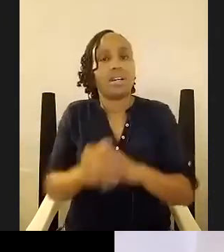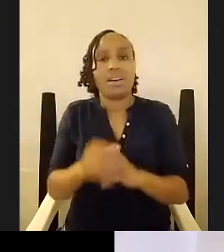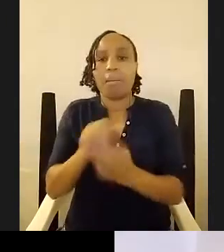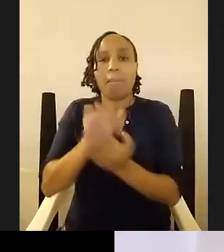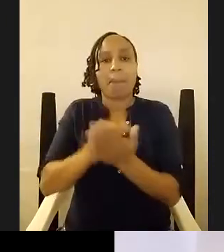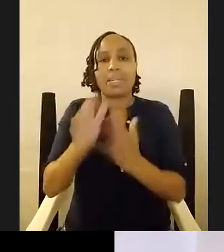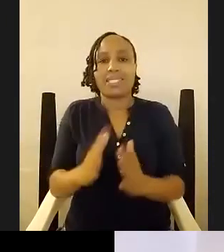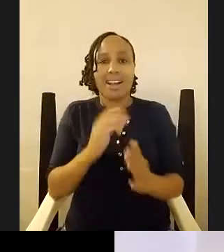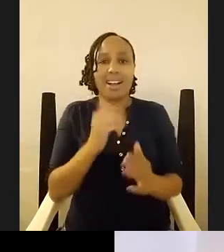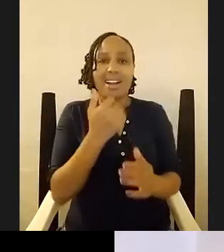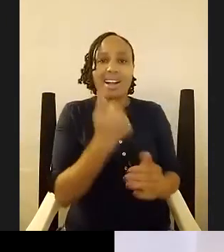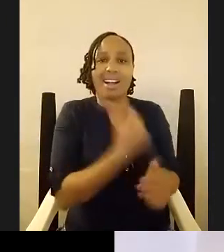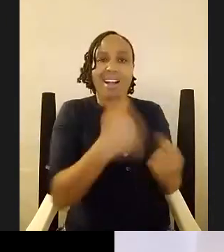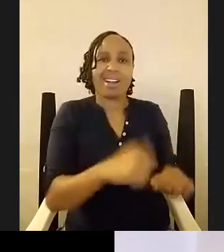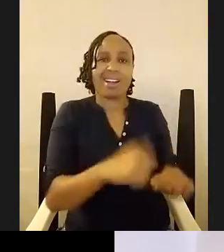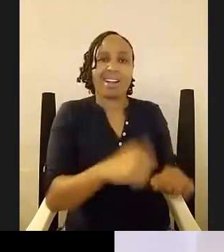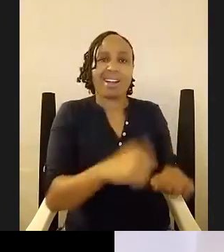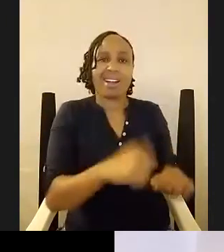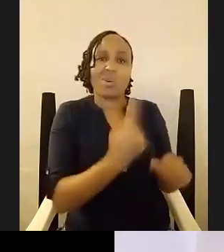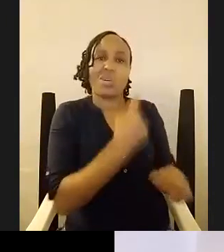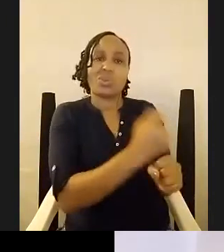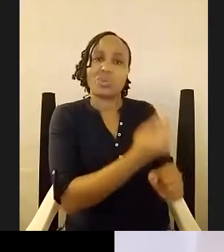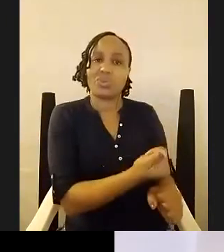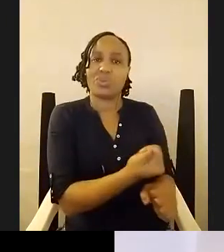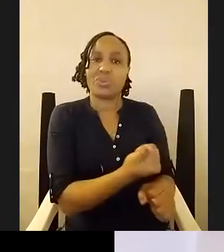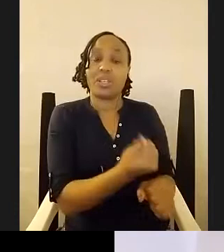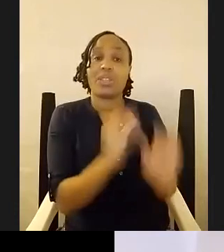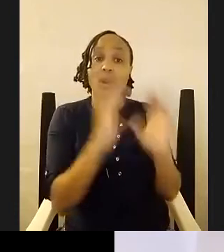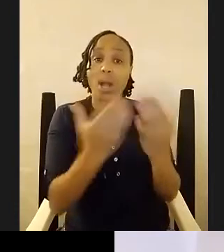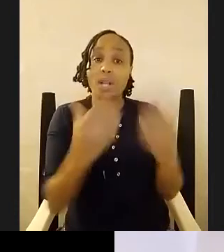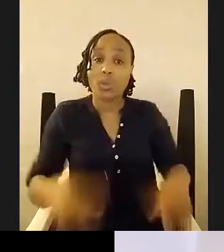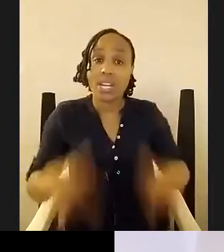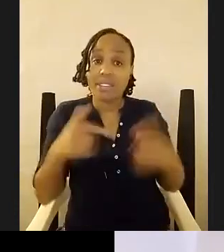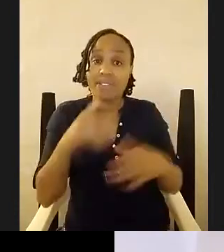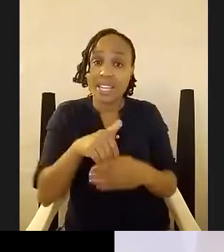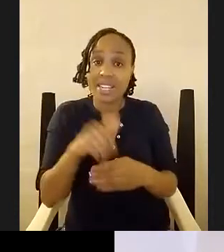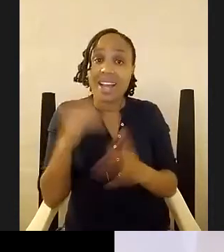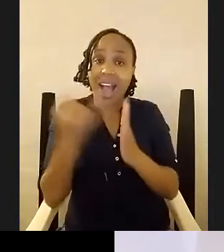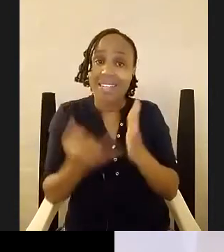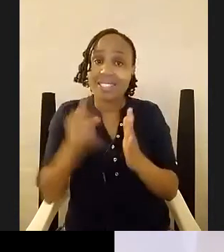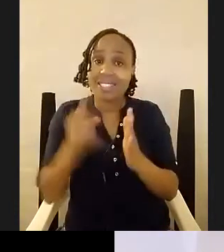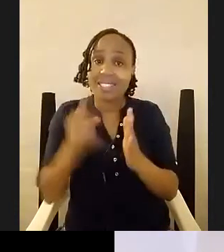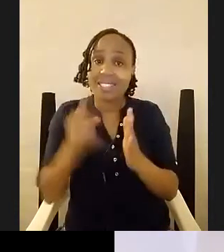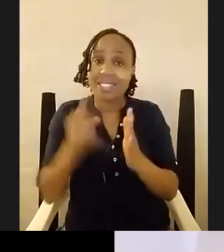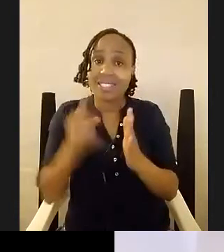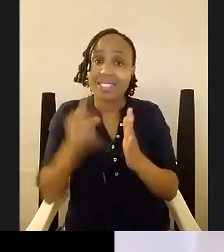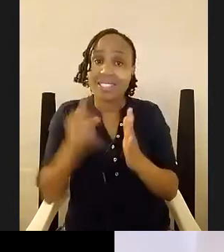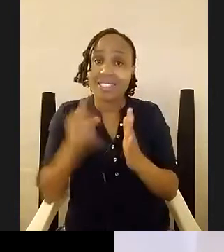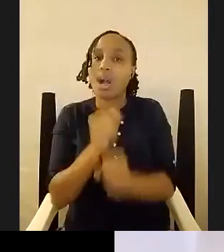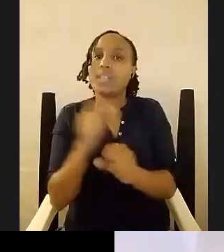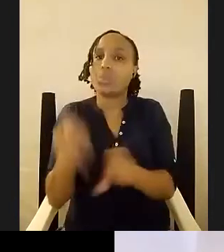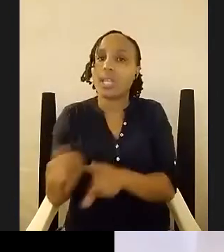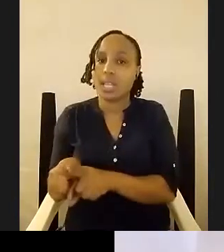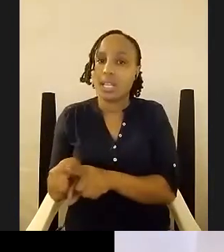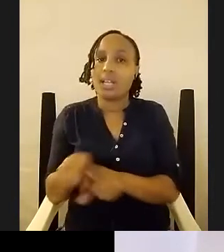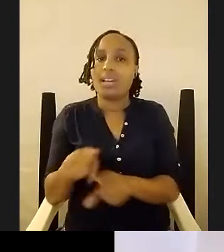think in the world that we currently live in writers and artists must find some way to promote their work as well and so while it is tiring it